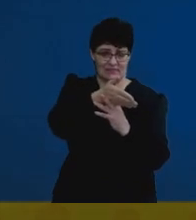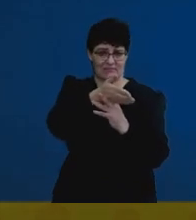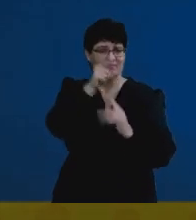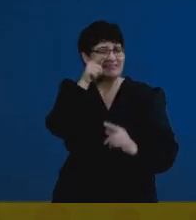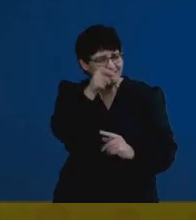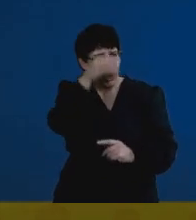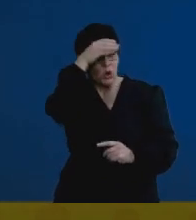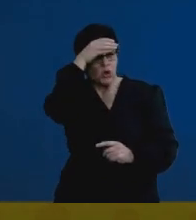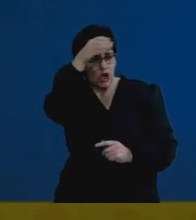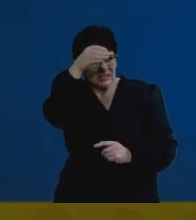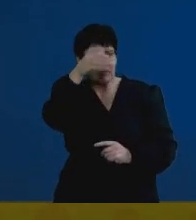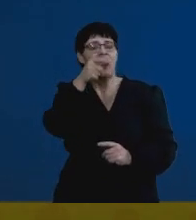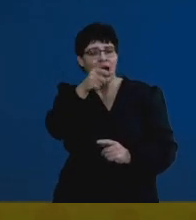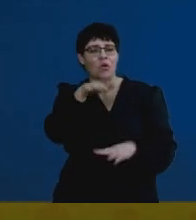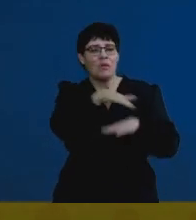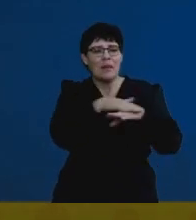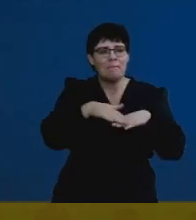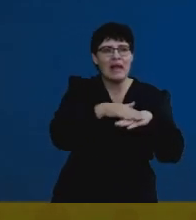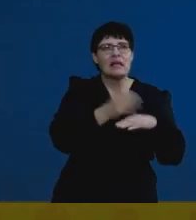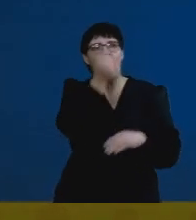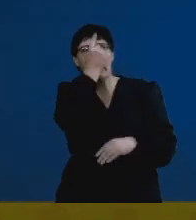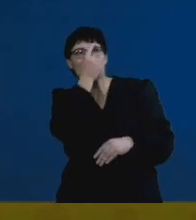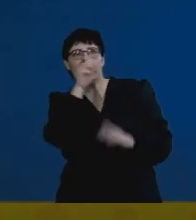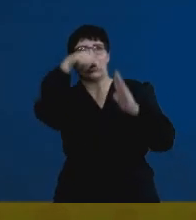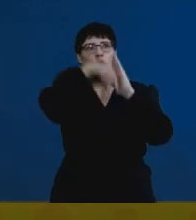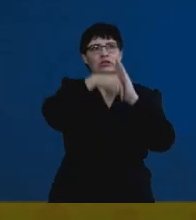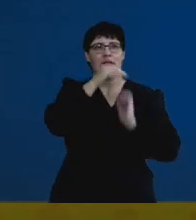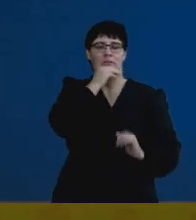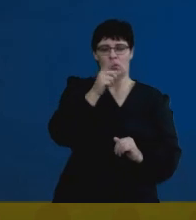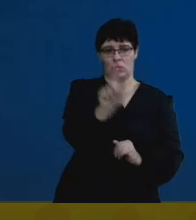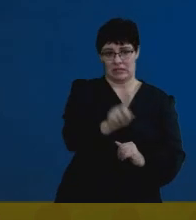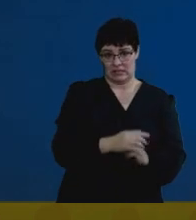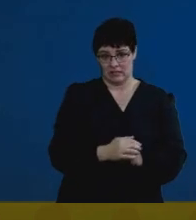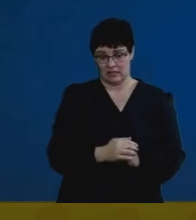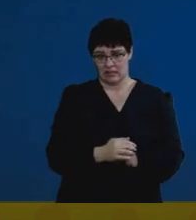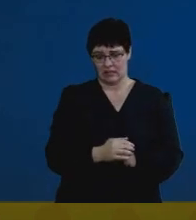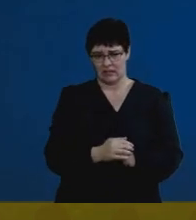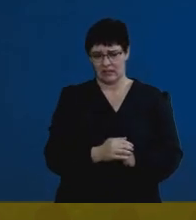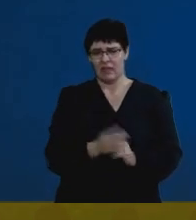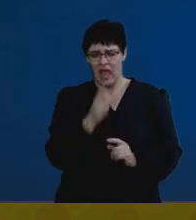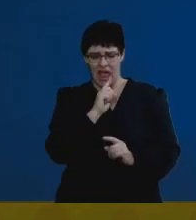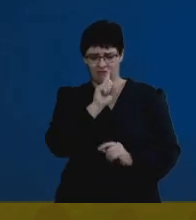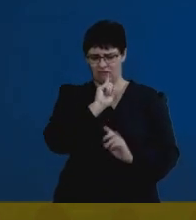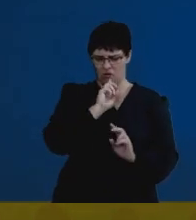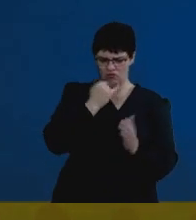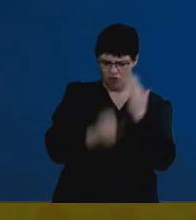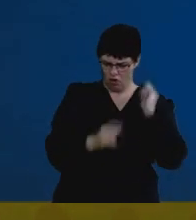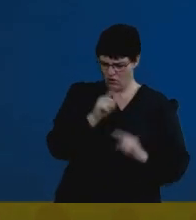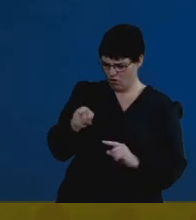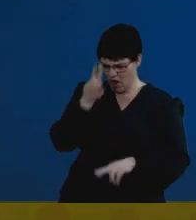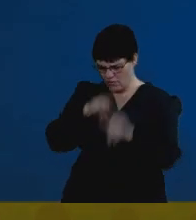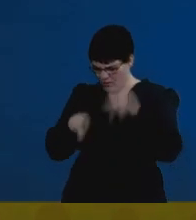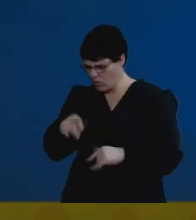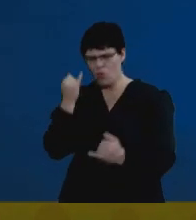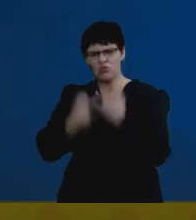that stem from your basic understanding of the content. And often, when you've got a question wrong and you go back and you review that,